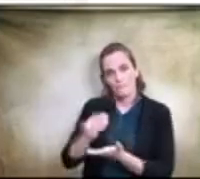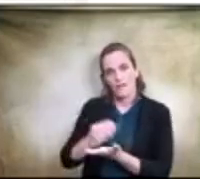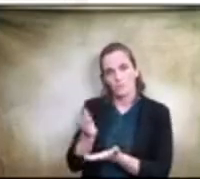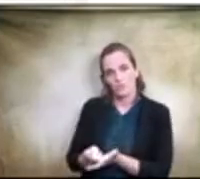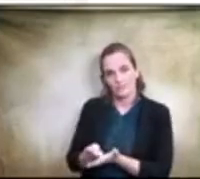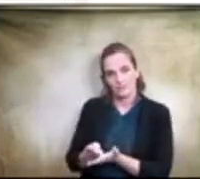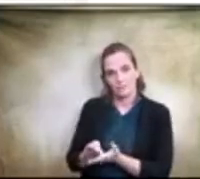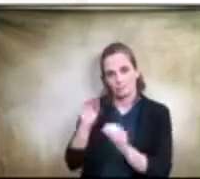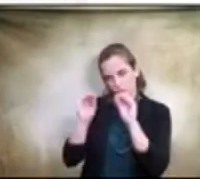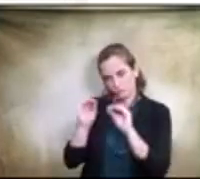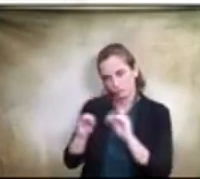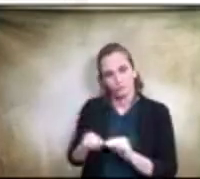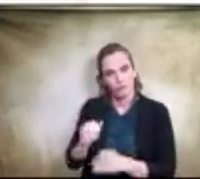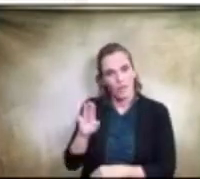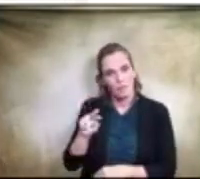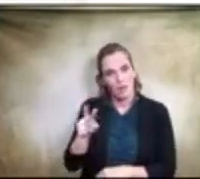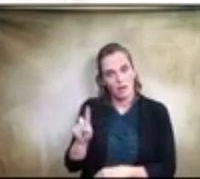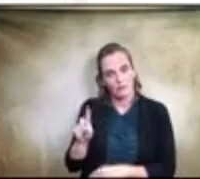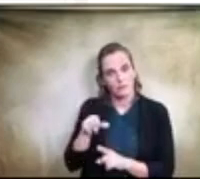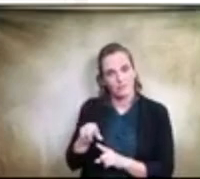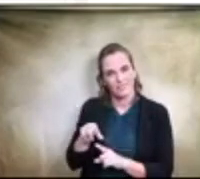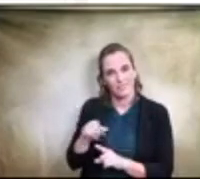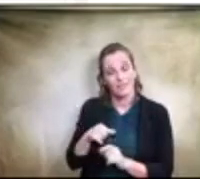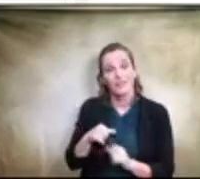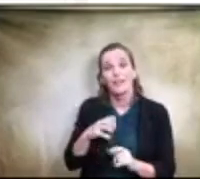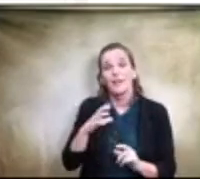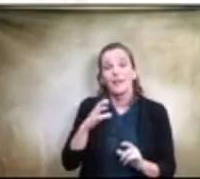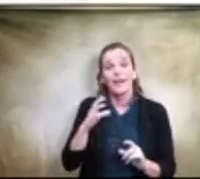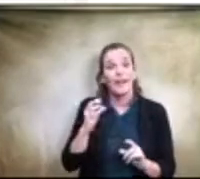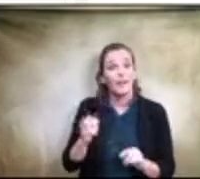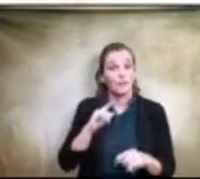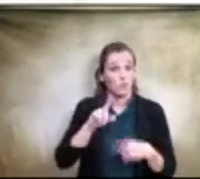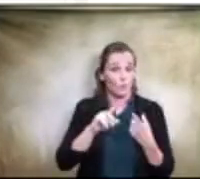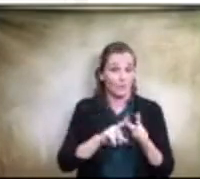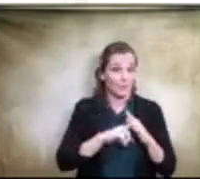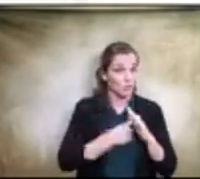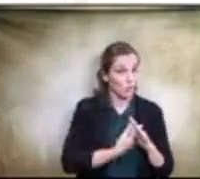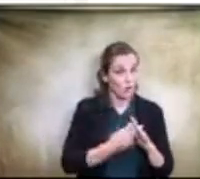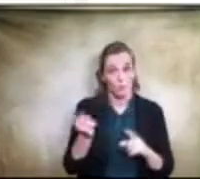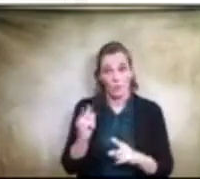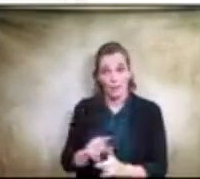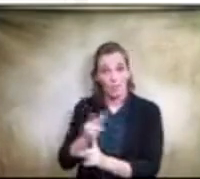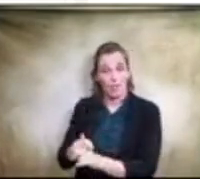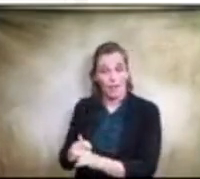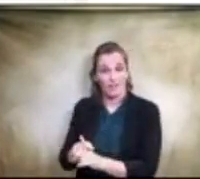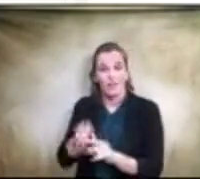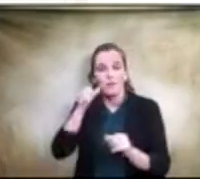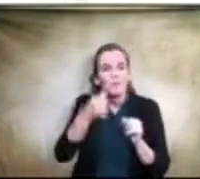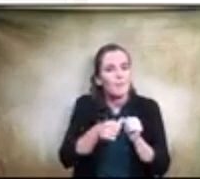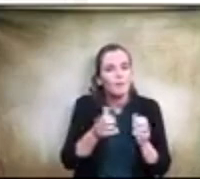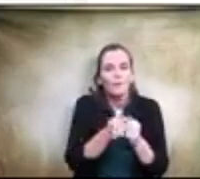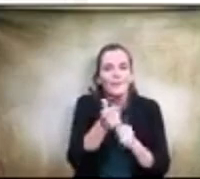and estimated start and end times where they apply. Please remember that with any and all construction,